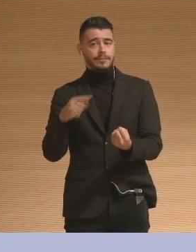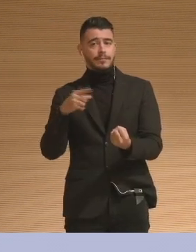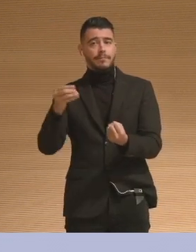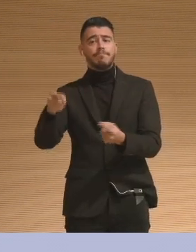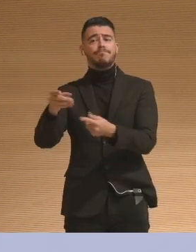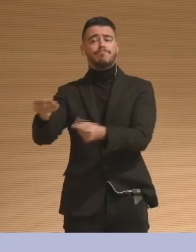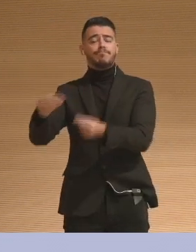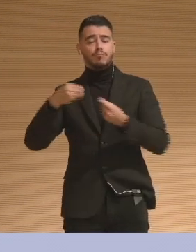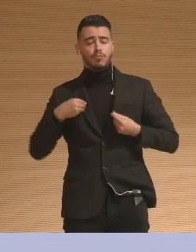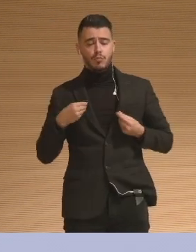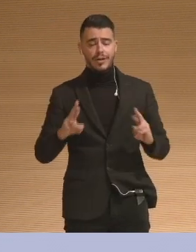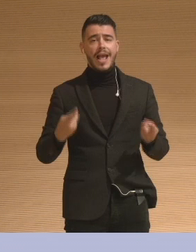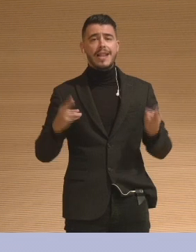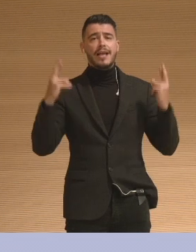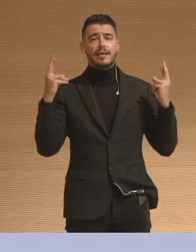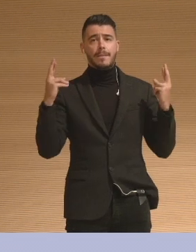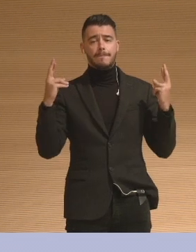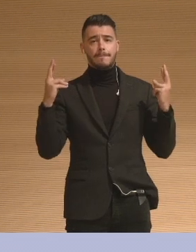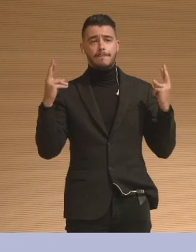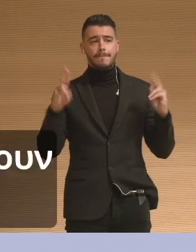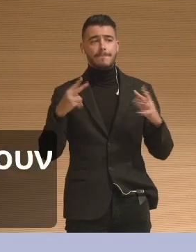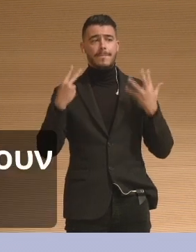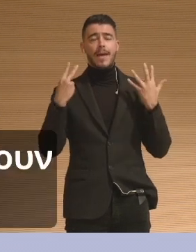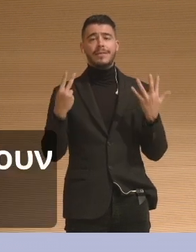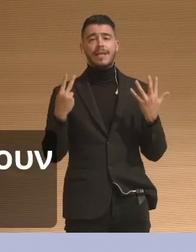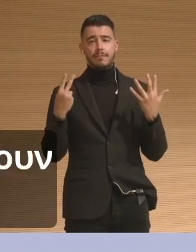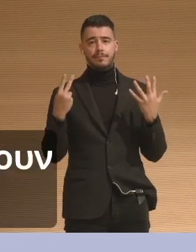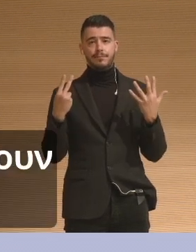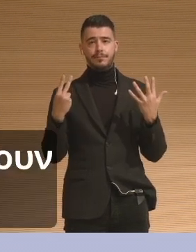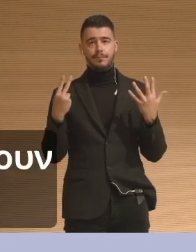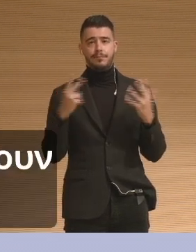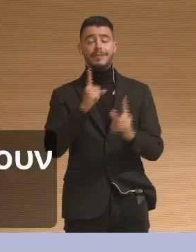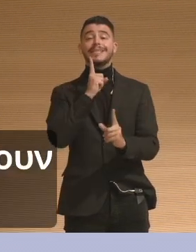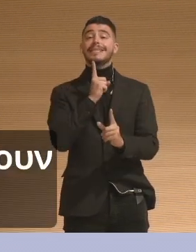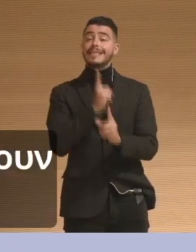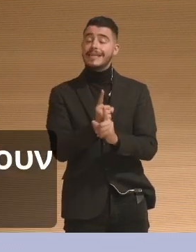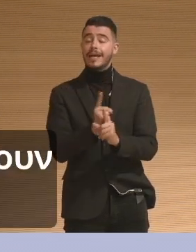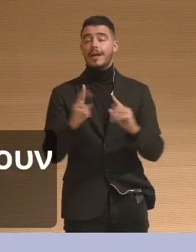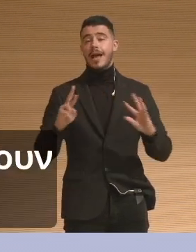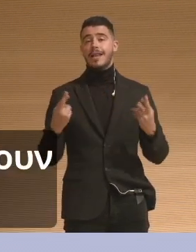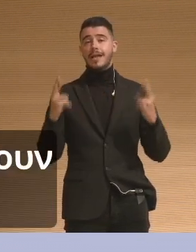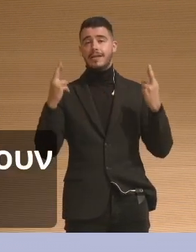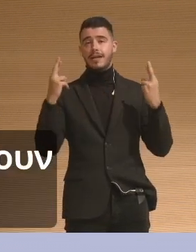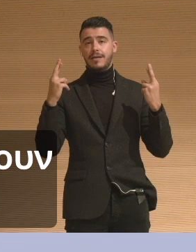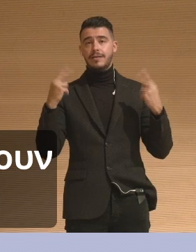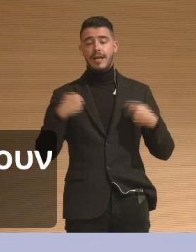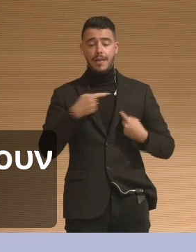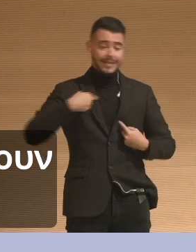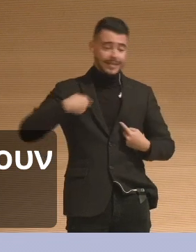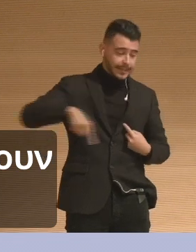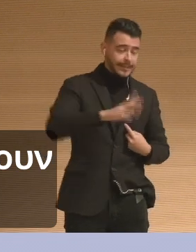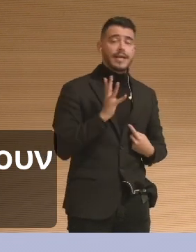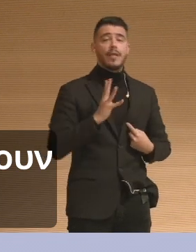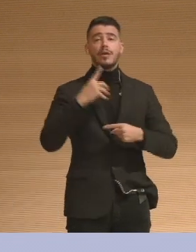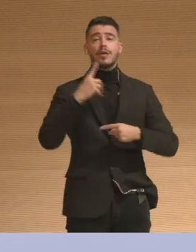there are seven specific dynamic actions that humans do with objects where we can see